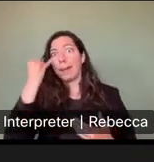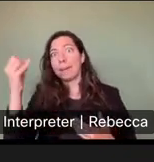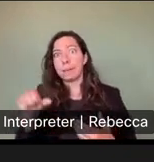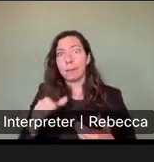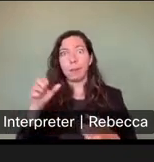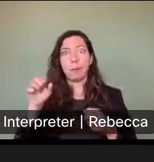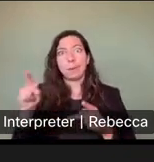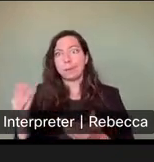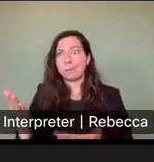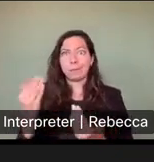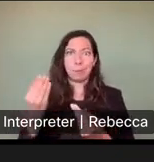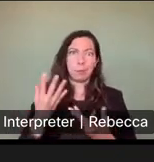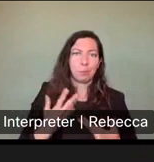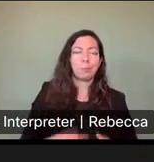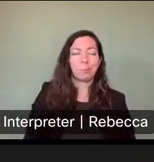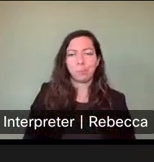that you all may have on that.